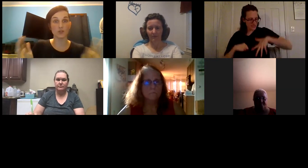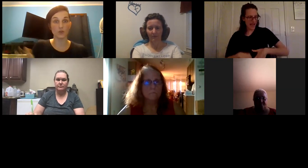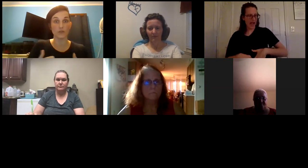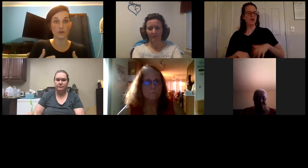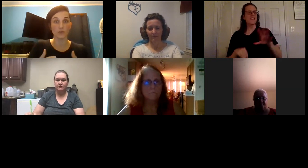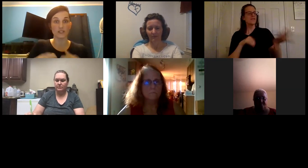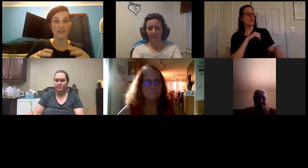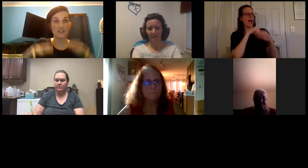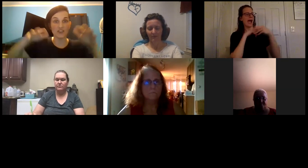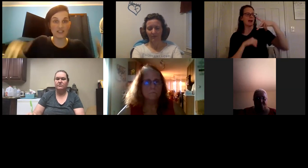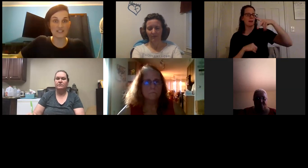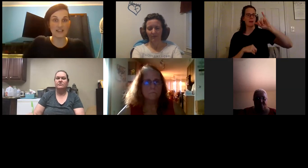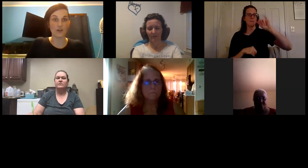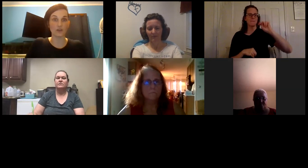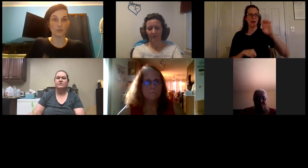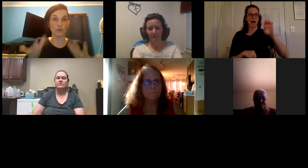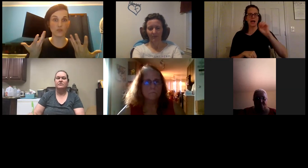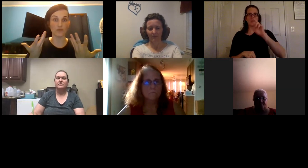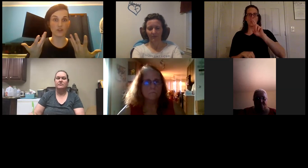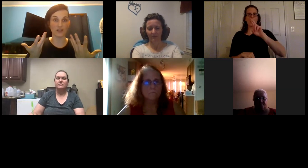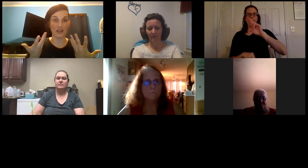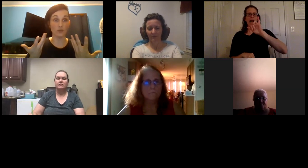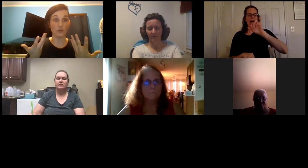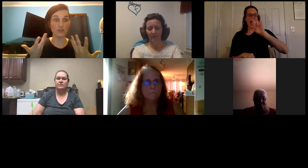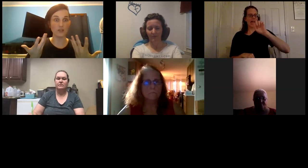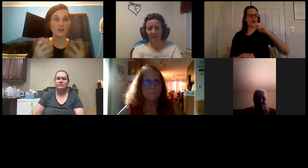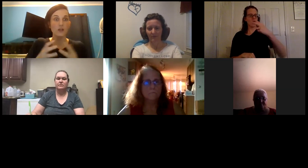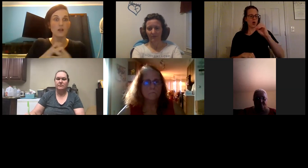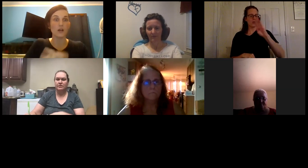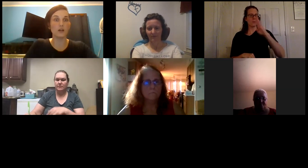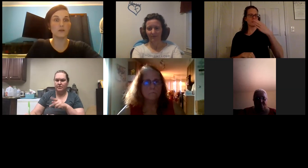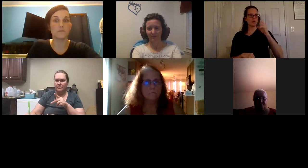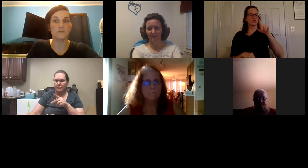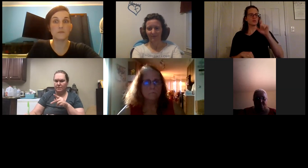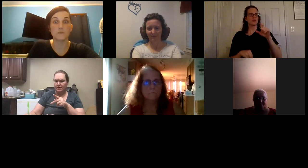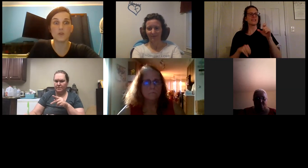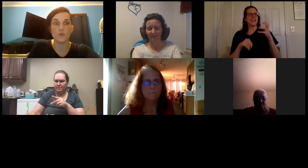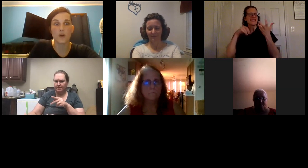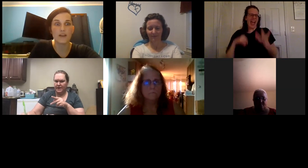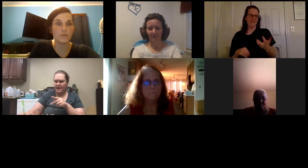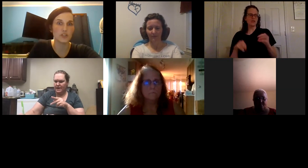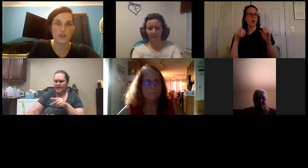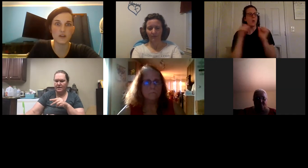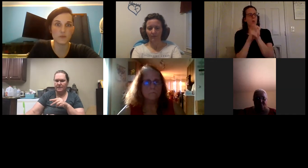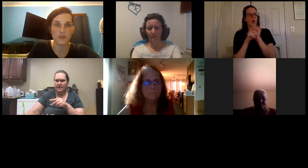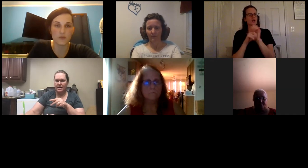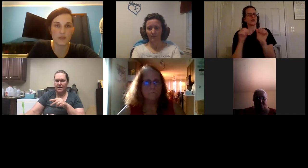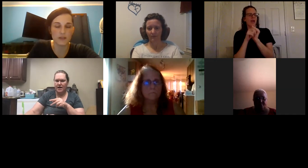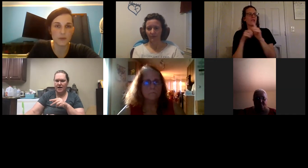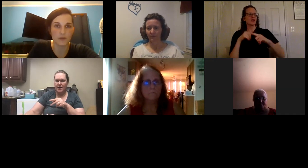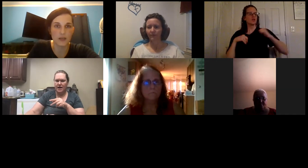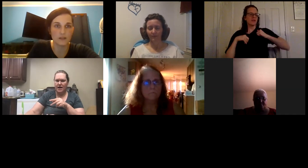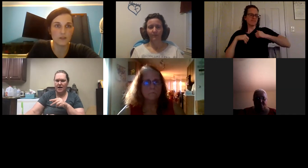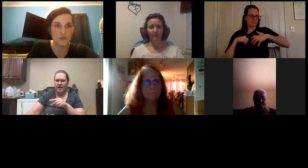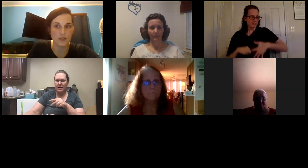the two of them work together it gets down and pulls everything out um so i've been sharing with everybody